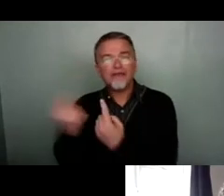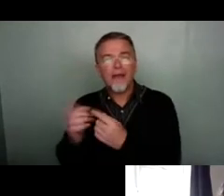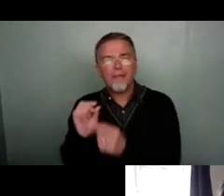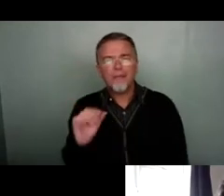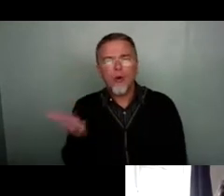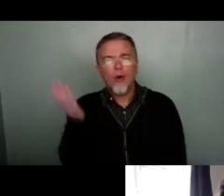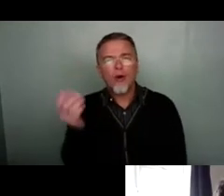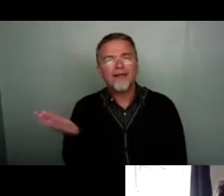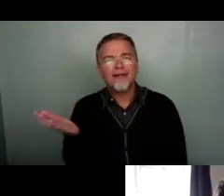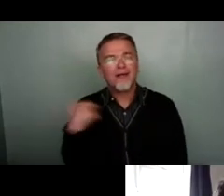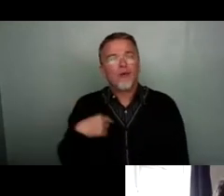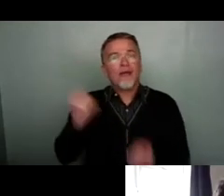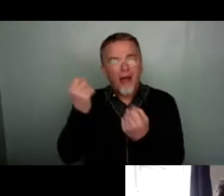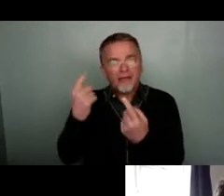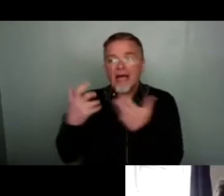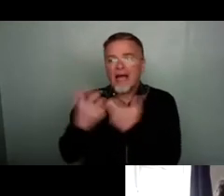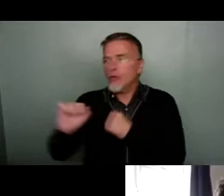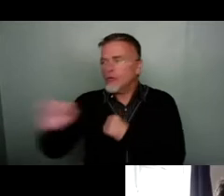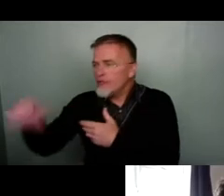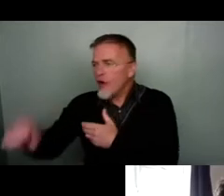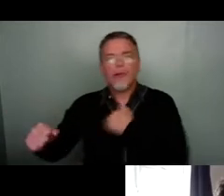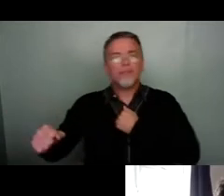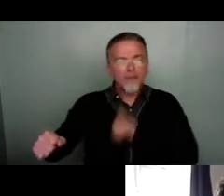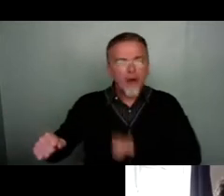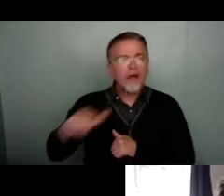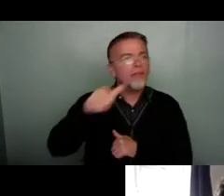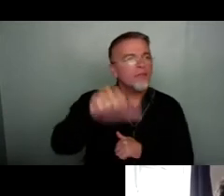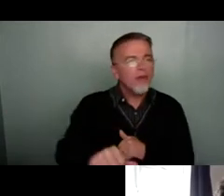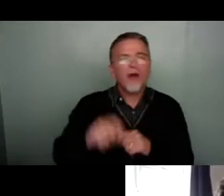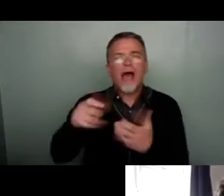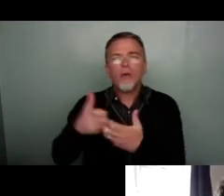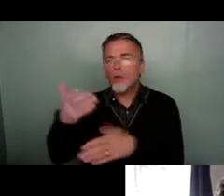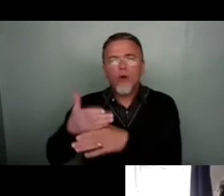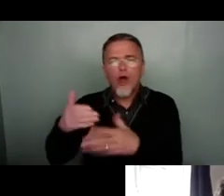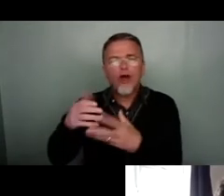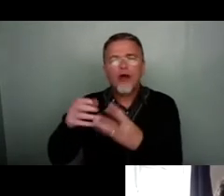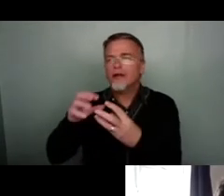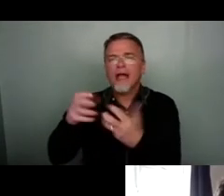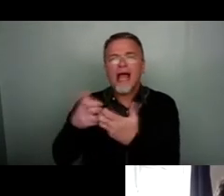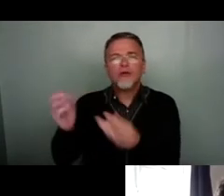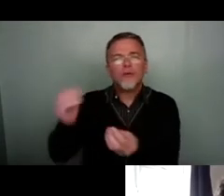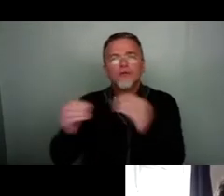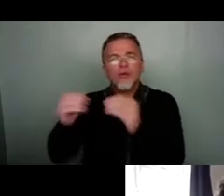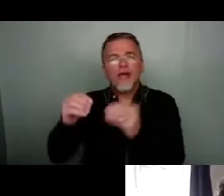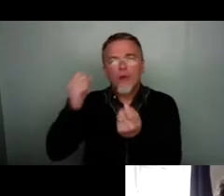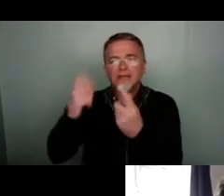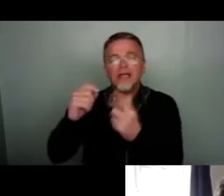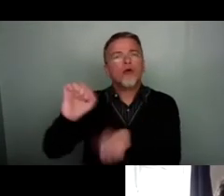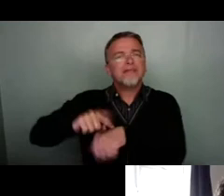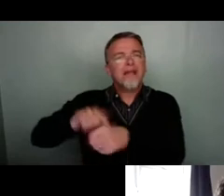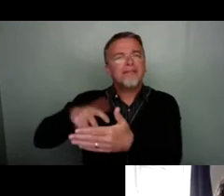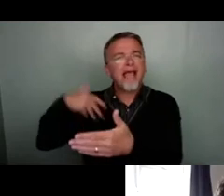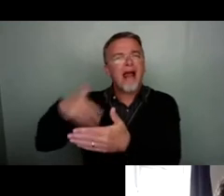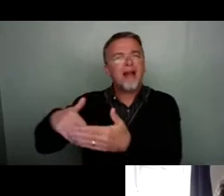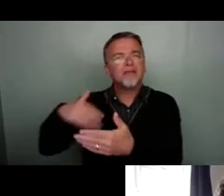understand how our own programs work, how people put their ideas together, what kind of time skills they work on, which I think